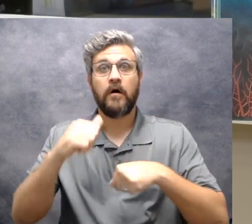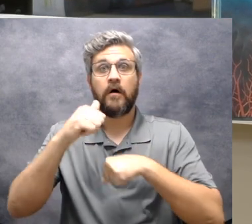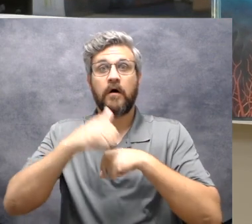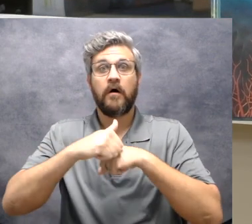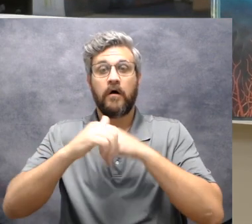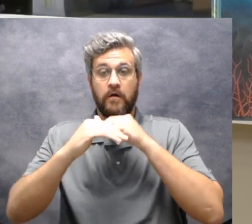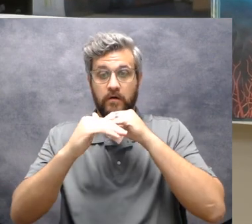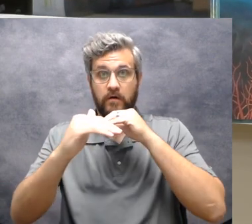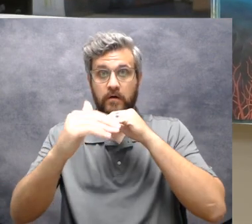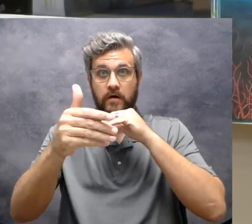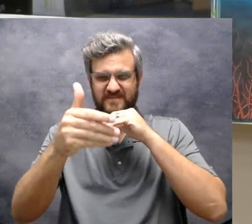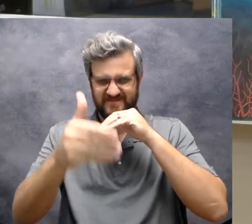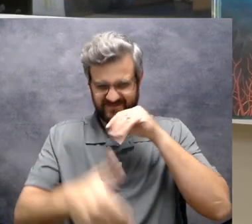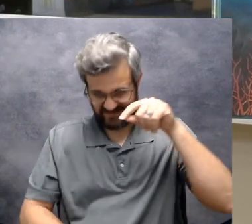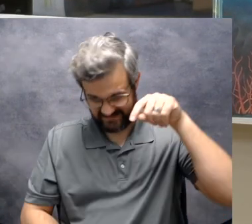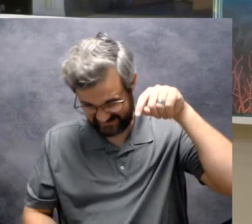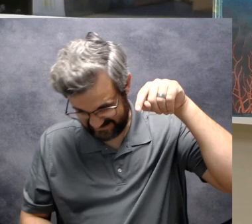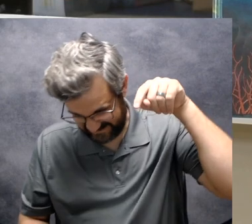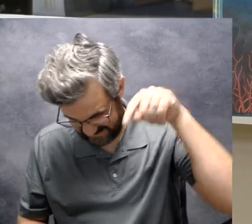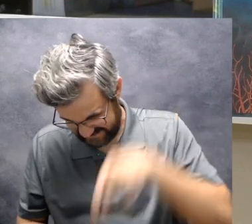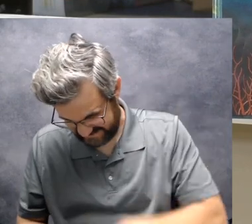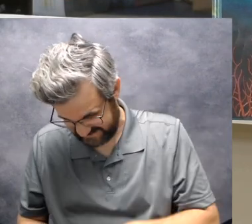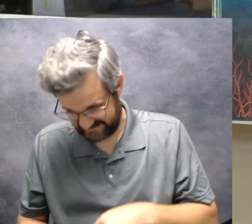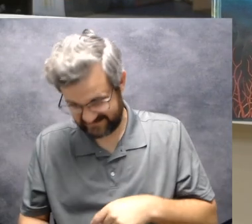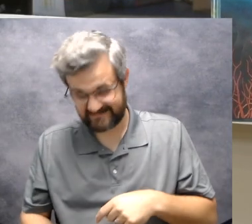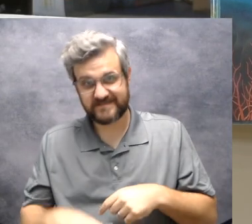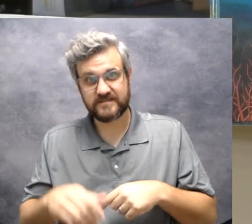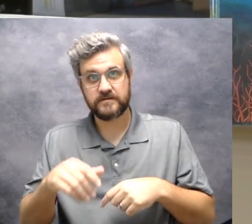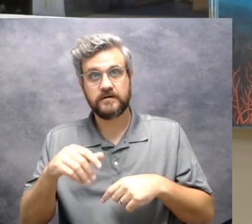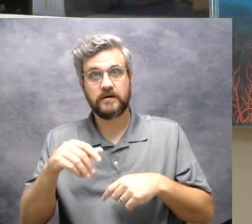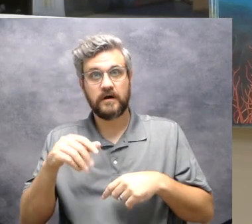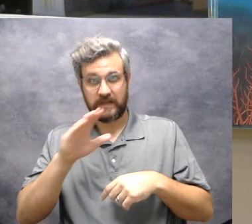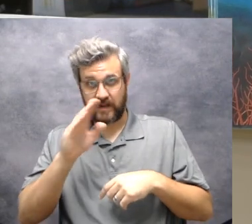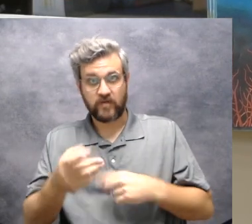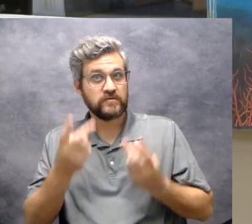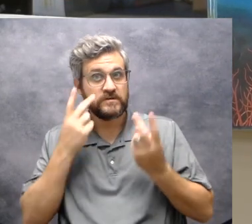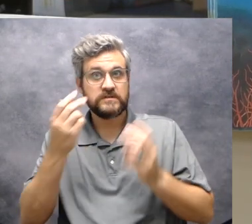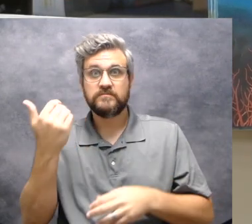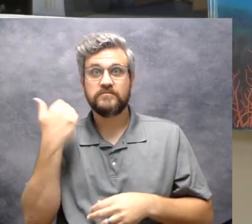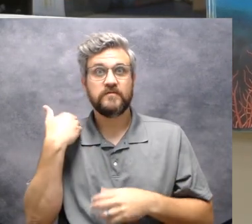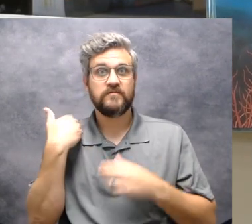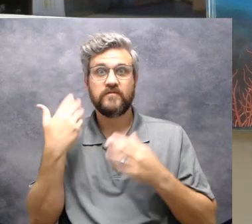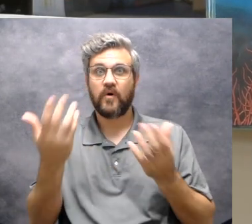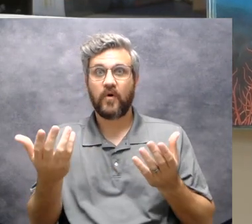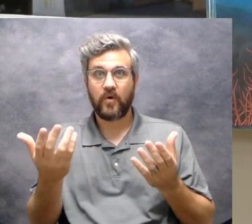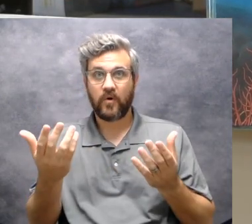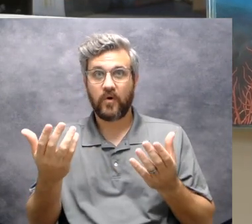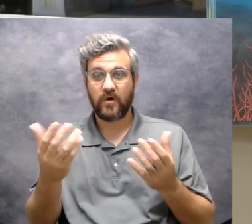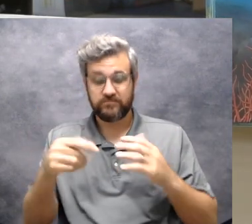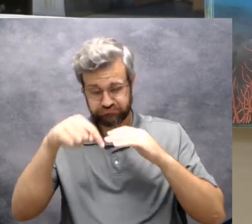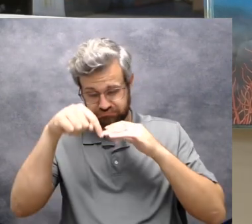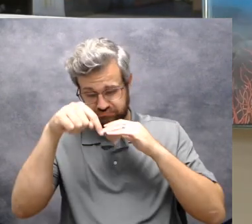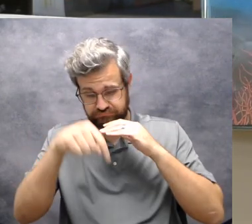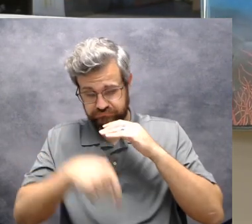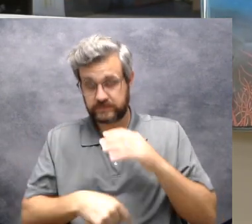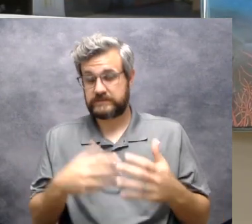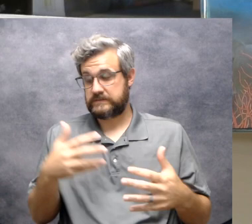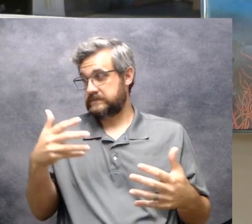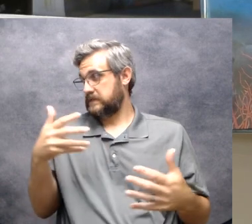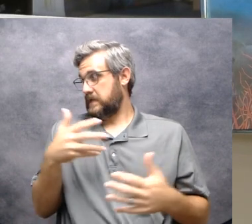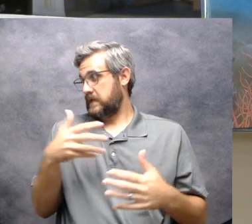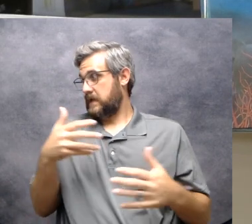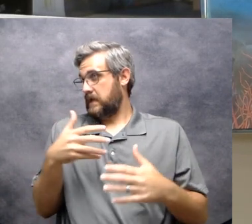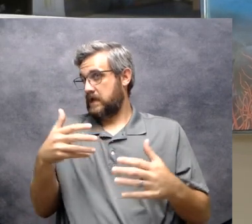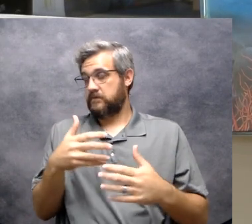Big Deep. Shrimpy had never seen the Big Deep before. The Big Deep was too scary.